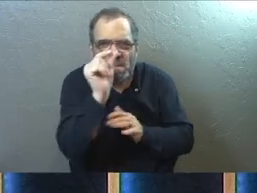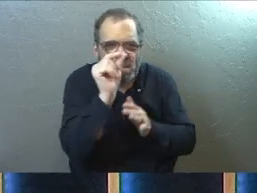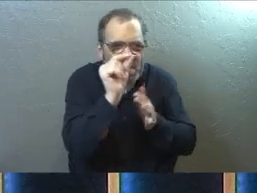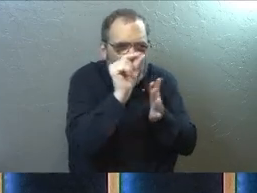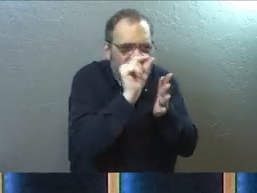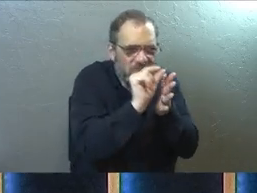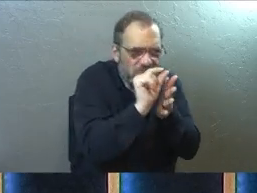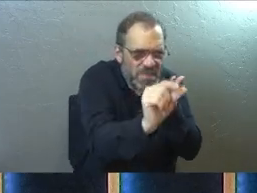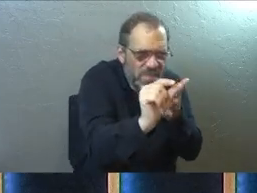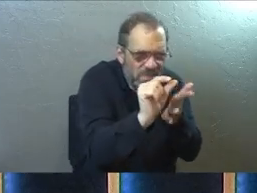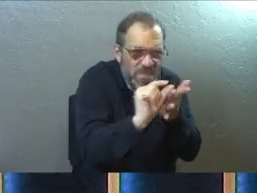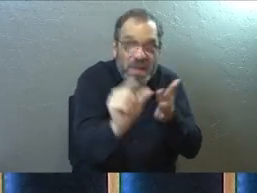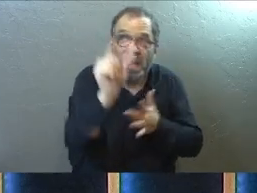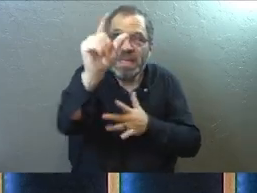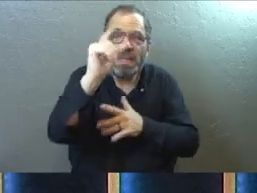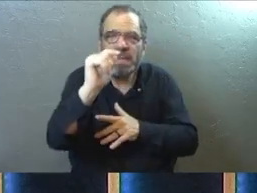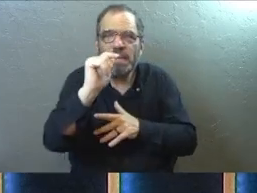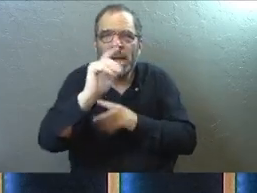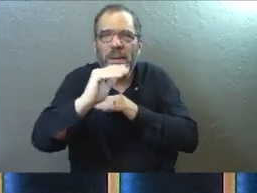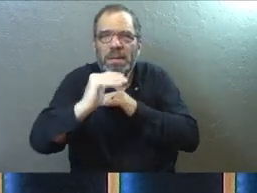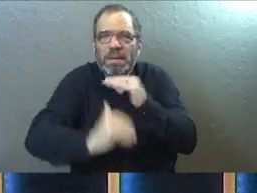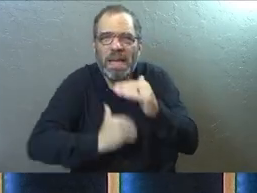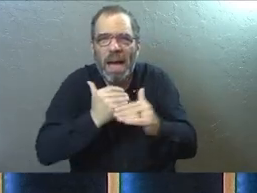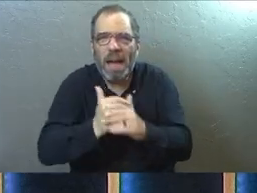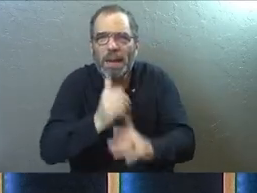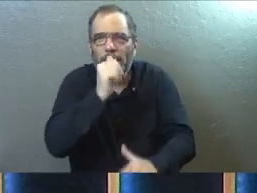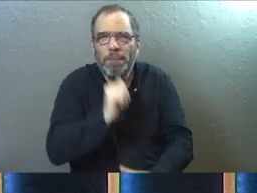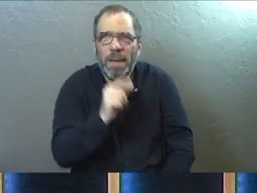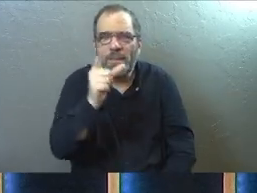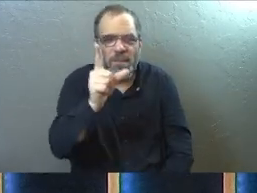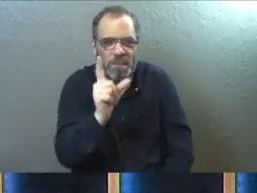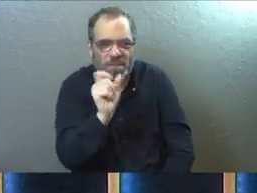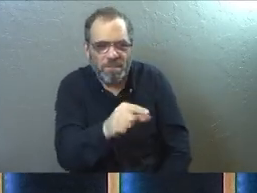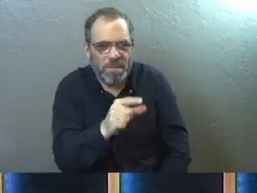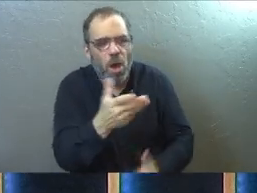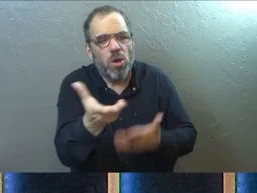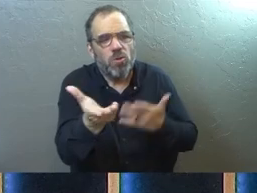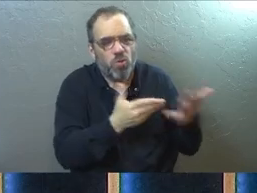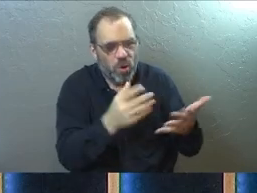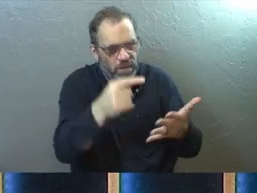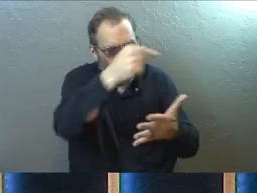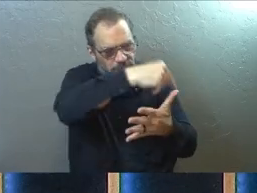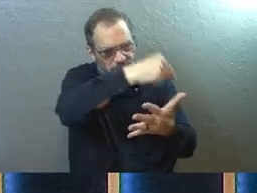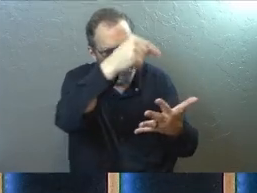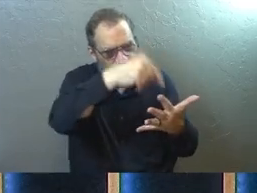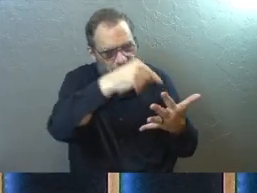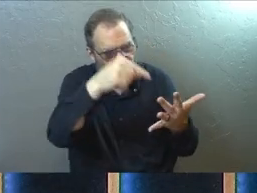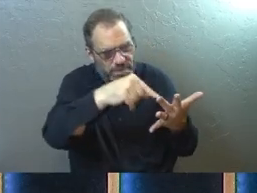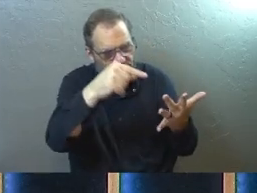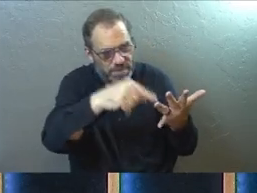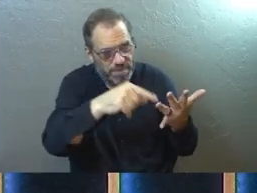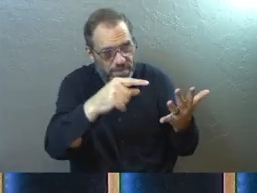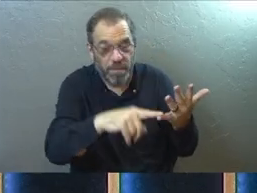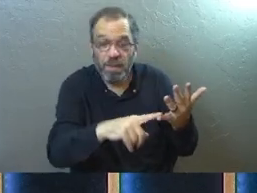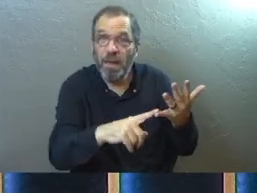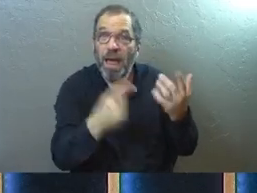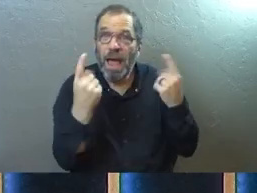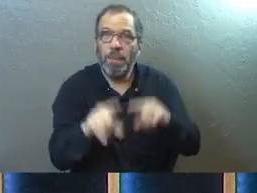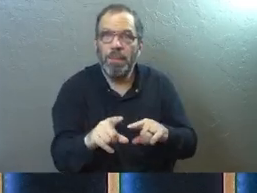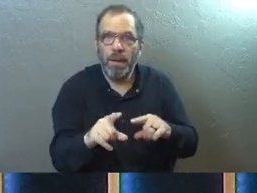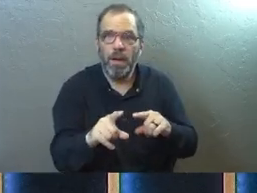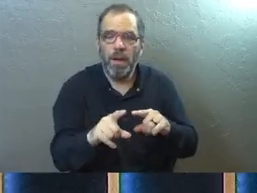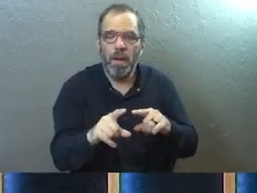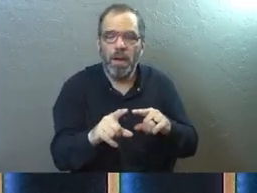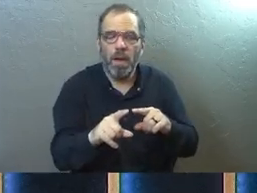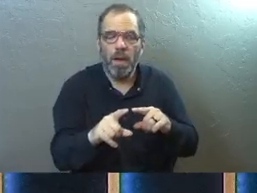time, right? Because God is kind and he's patient. But he'll start to ask you to serve in all of these ways. And what's happening is you're